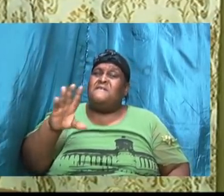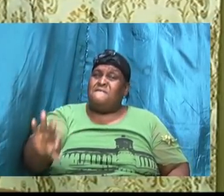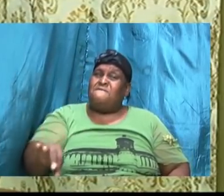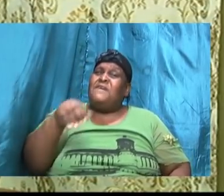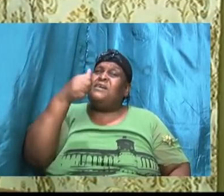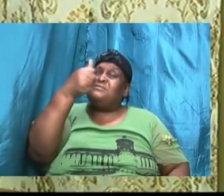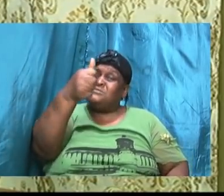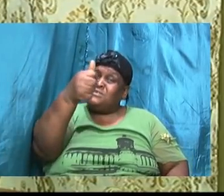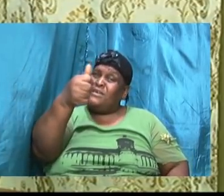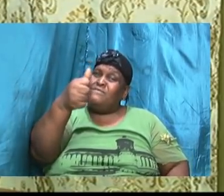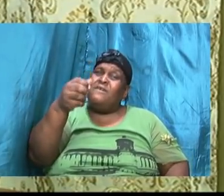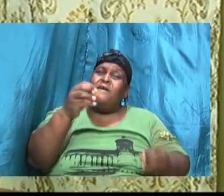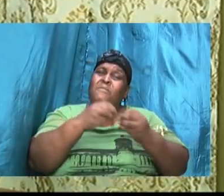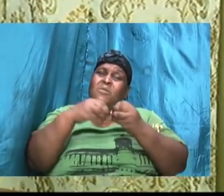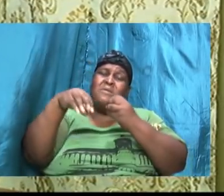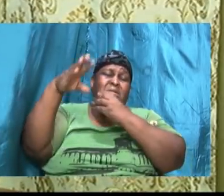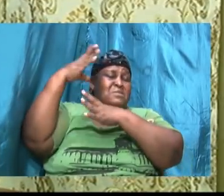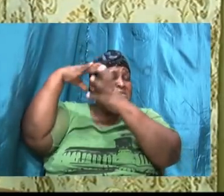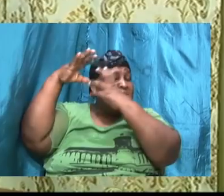frustrated than anything